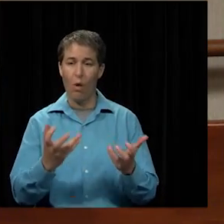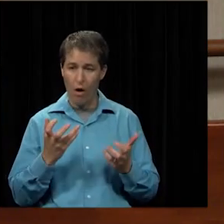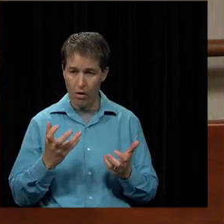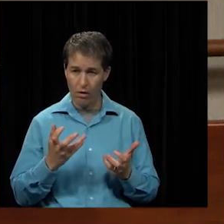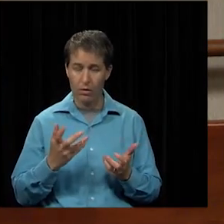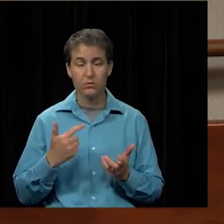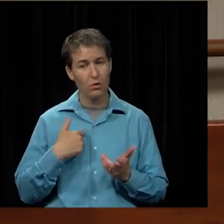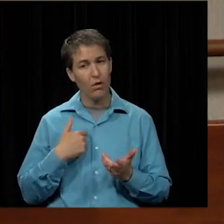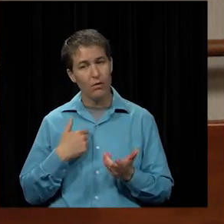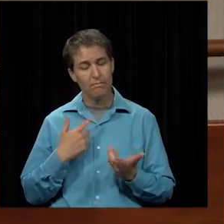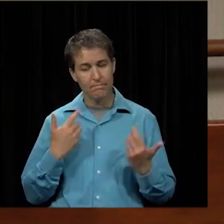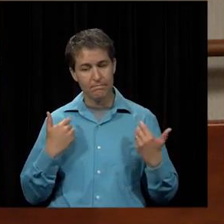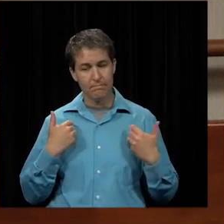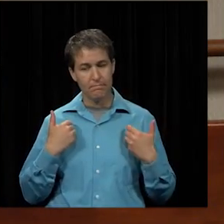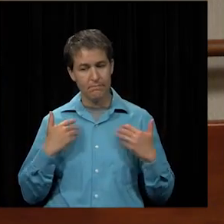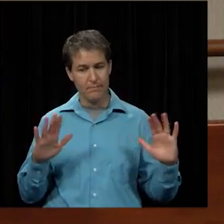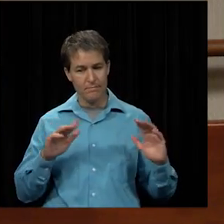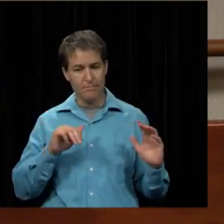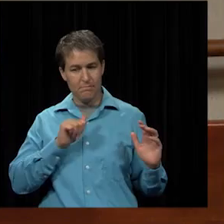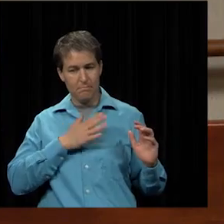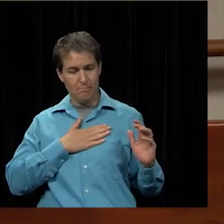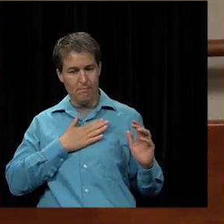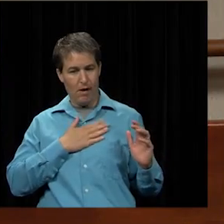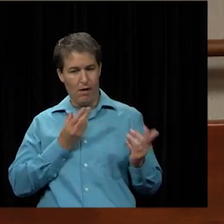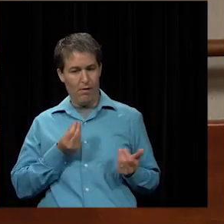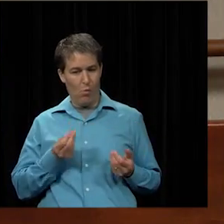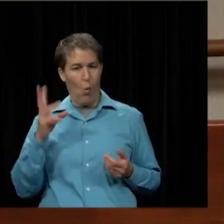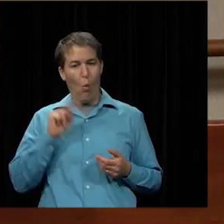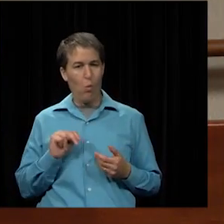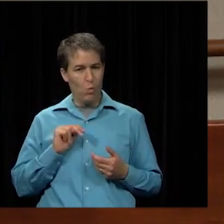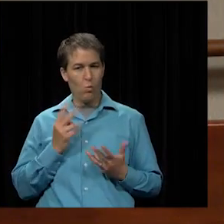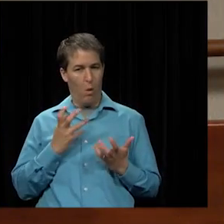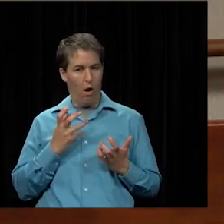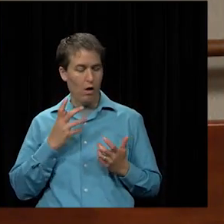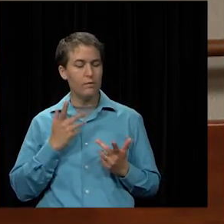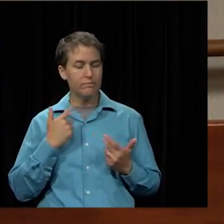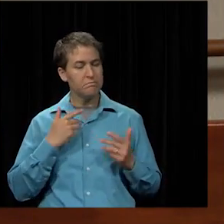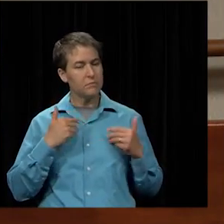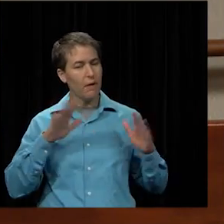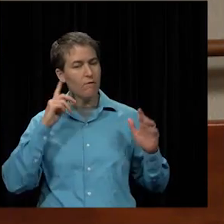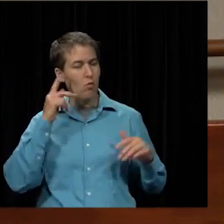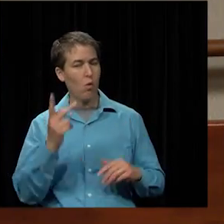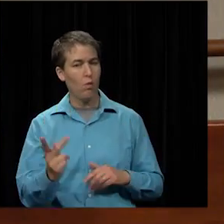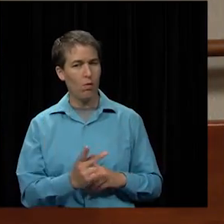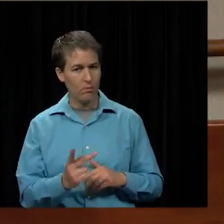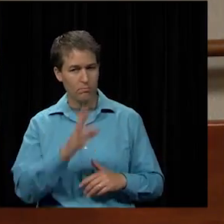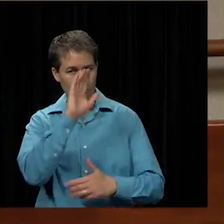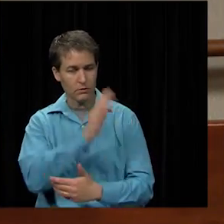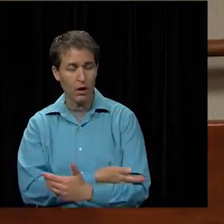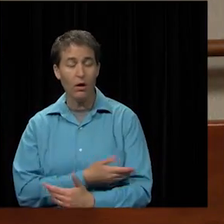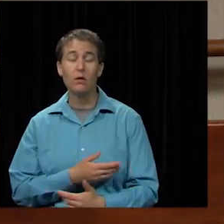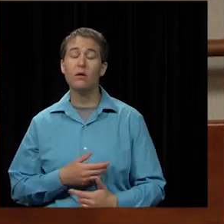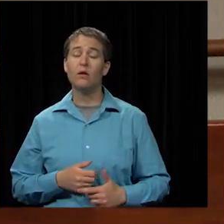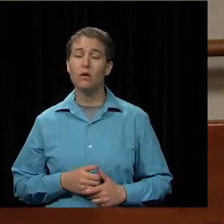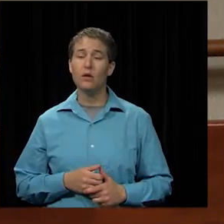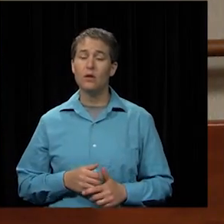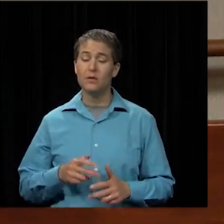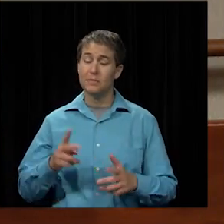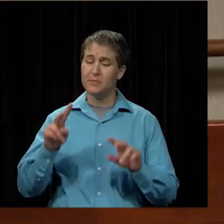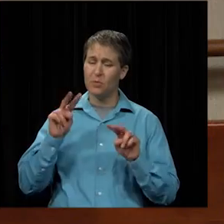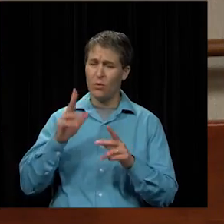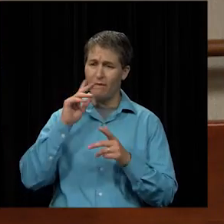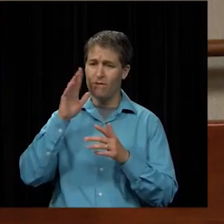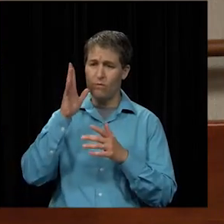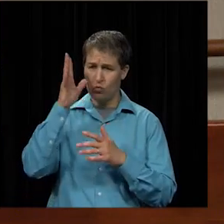selfless, we gave that up for them. But looking in the future in our district, we